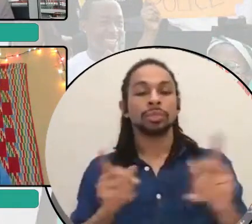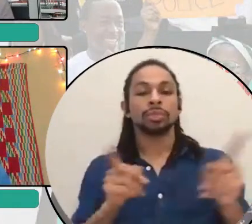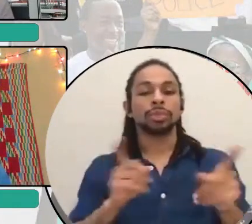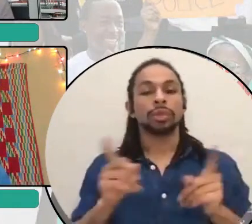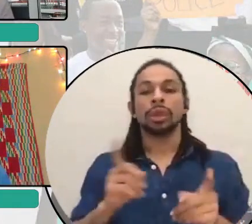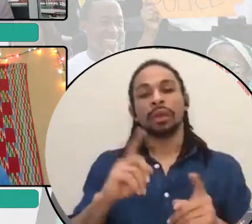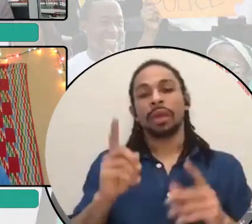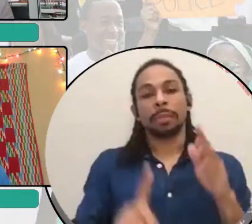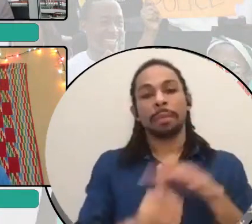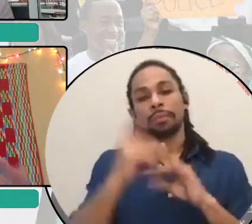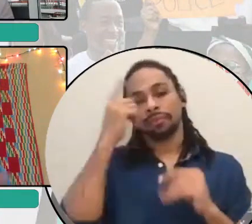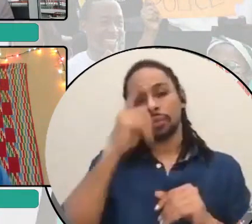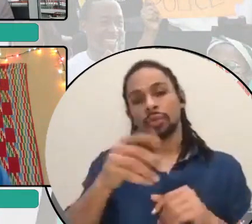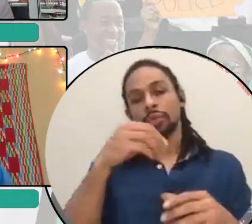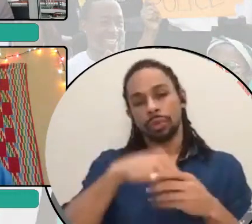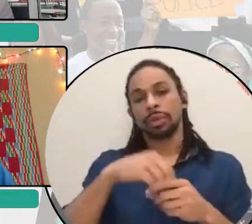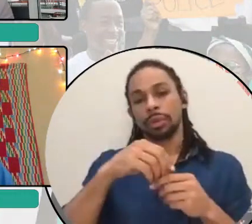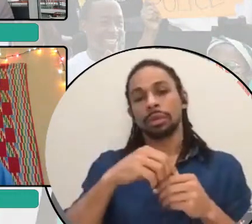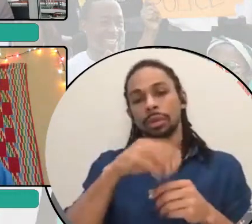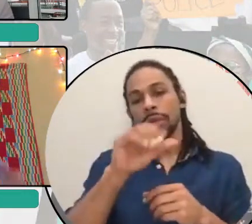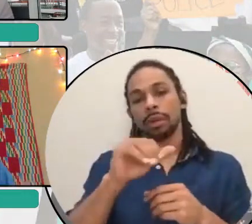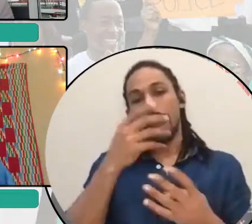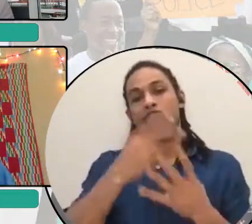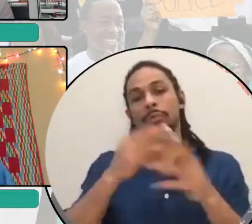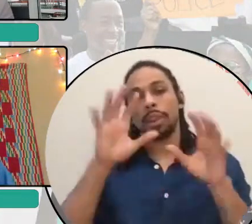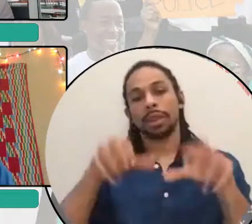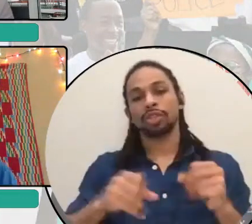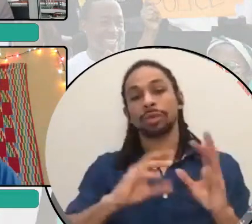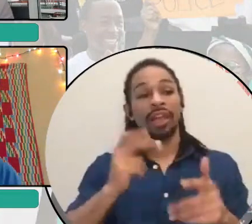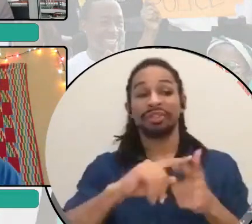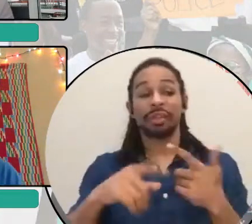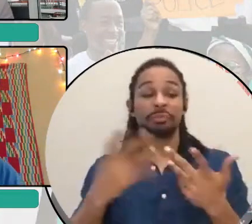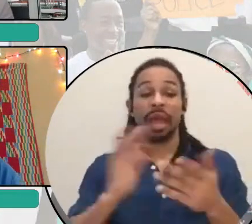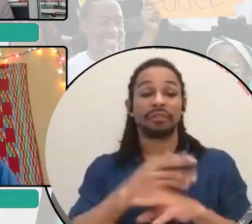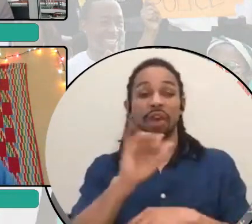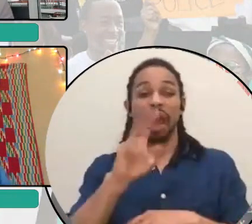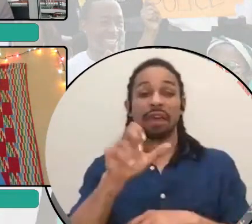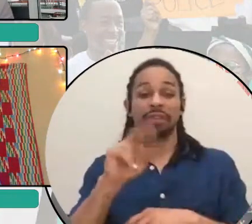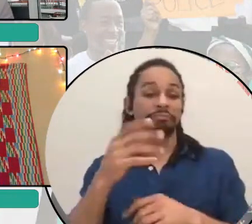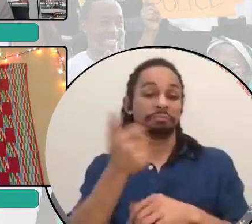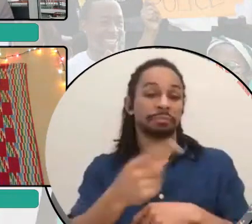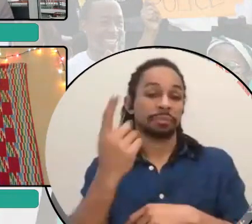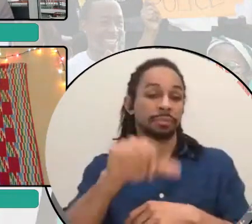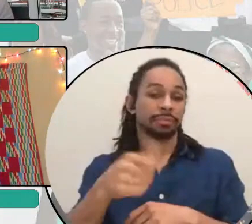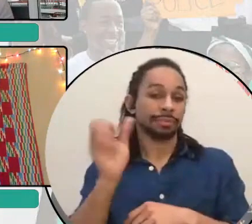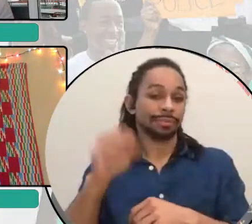for you? Um, and then after Ivan, who, if anyone else would like to chime in as well.